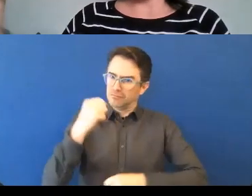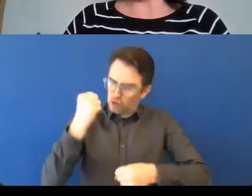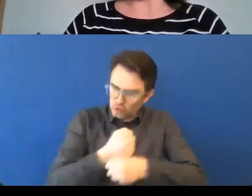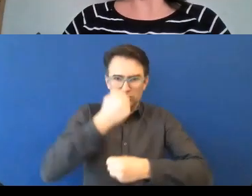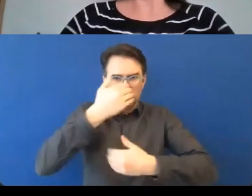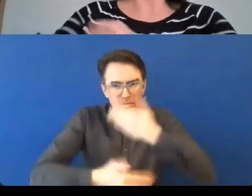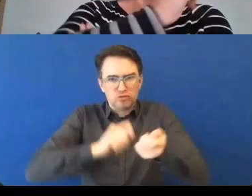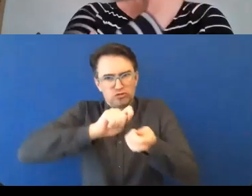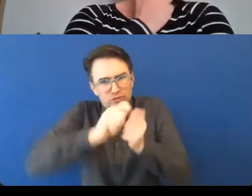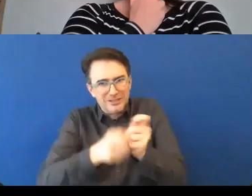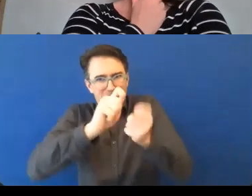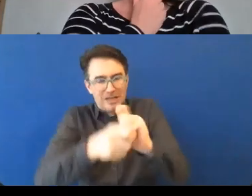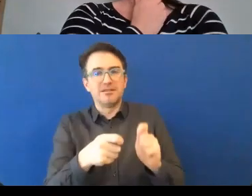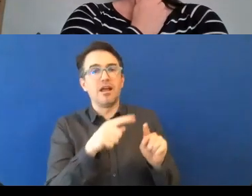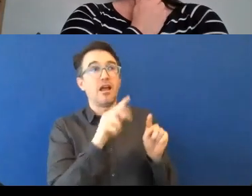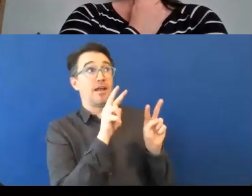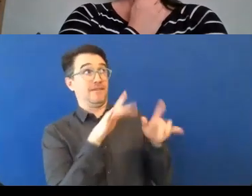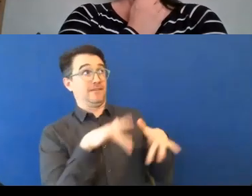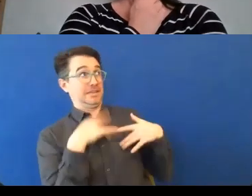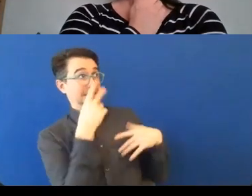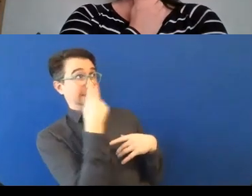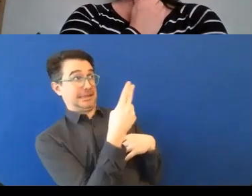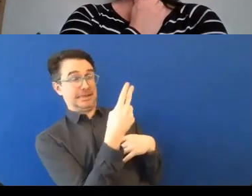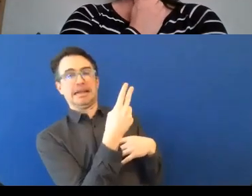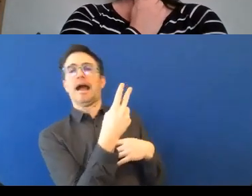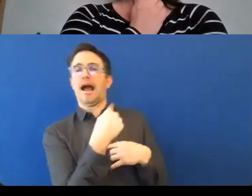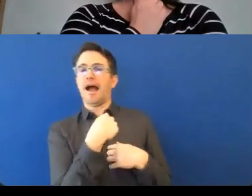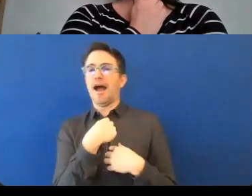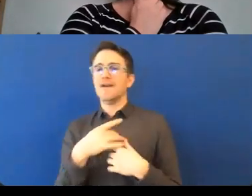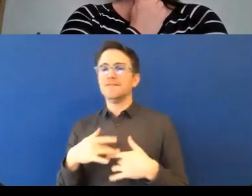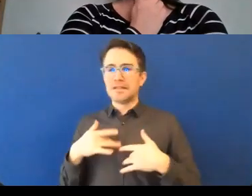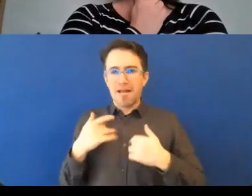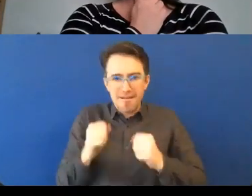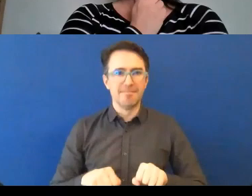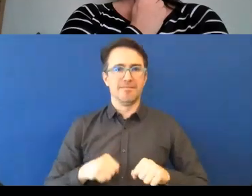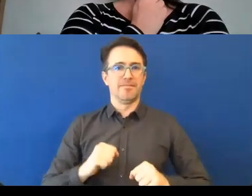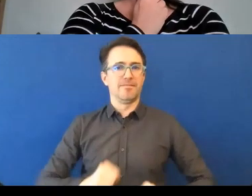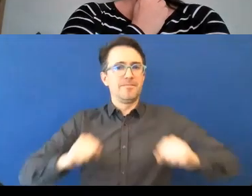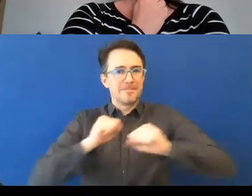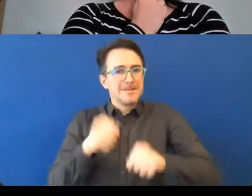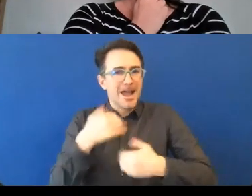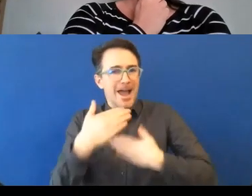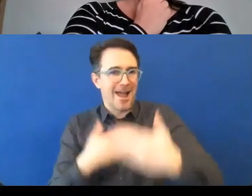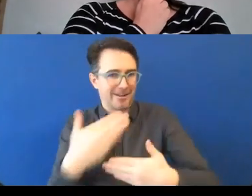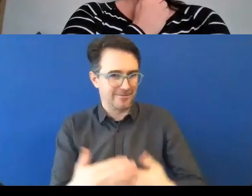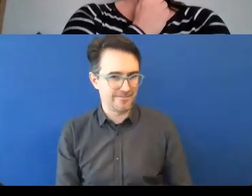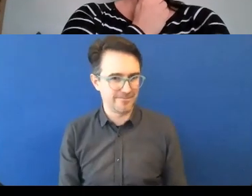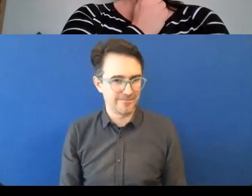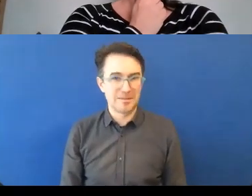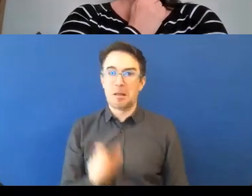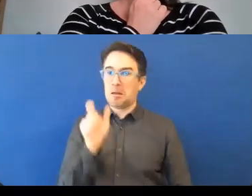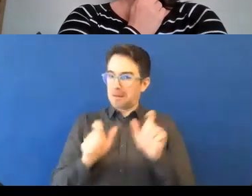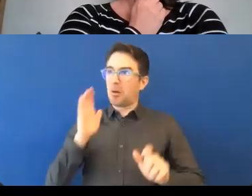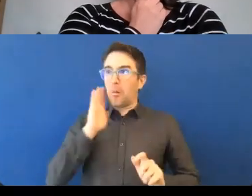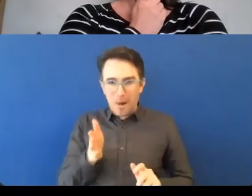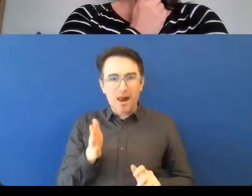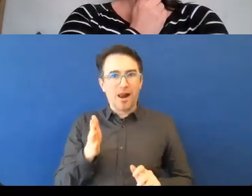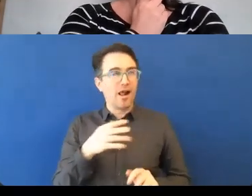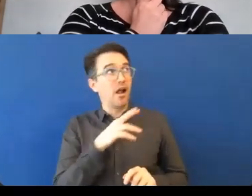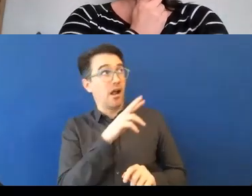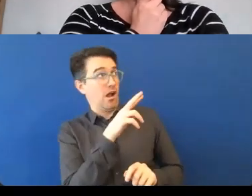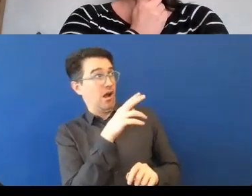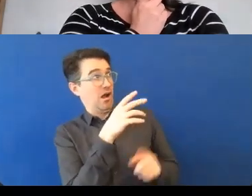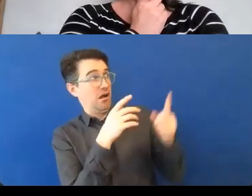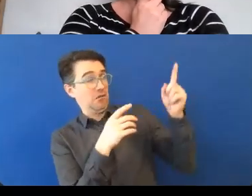for a while complaining that I was the only, you know, openly out senior disabled manager